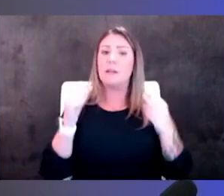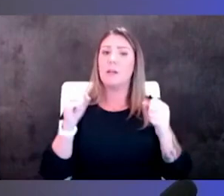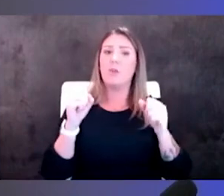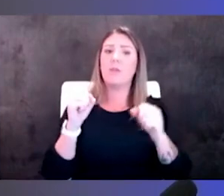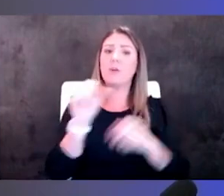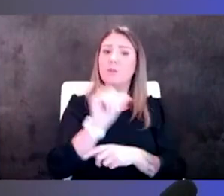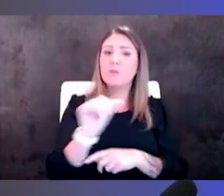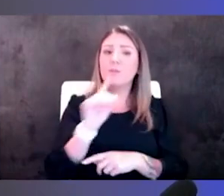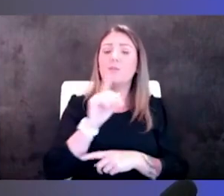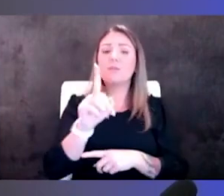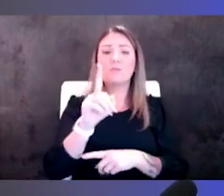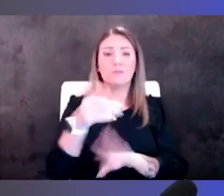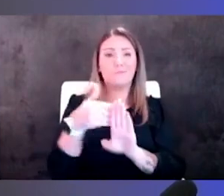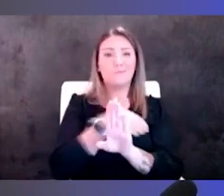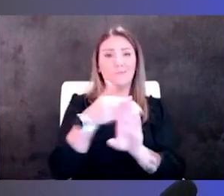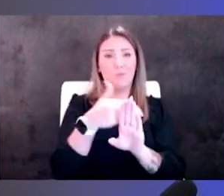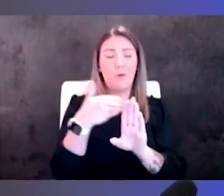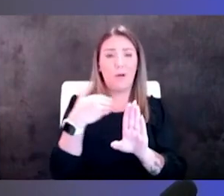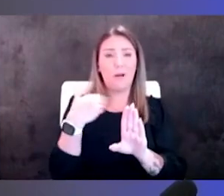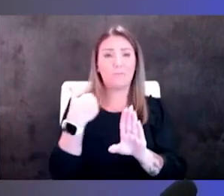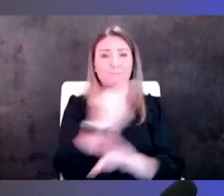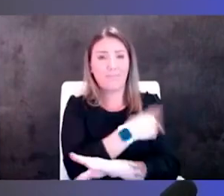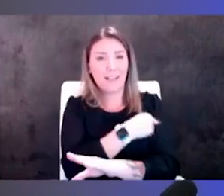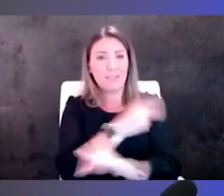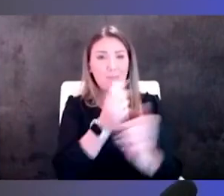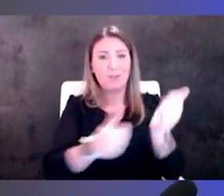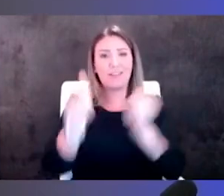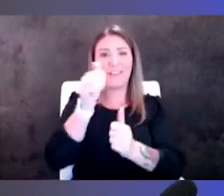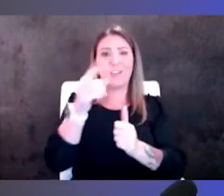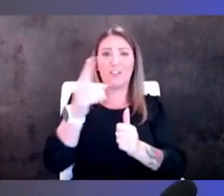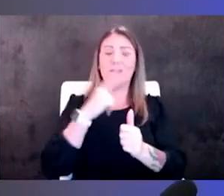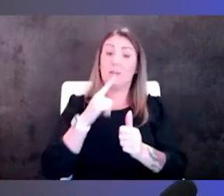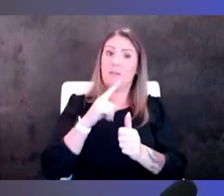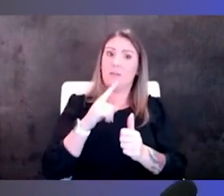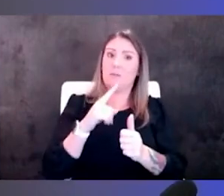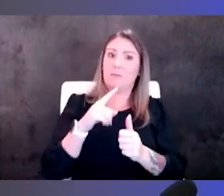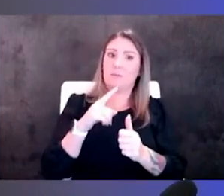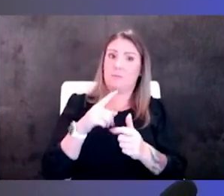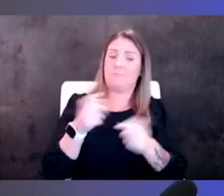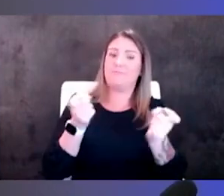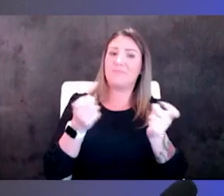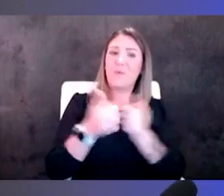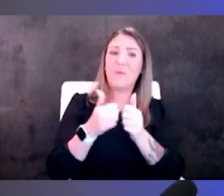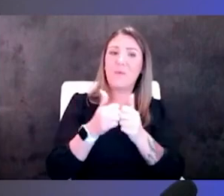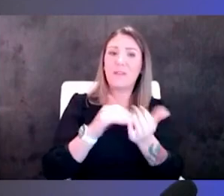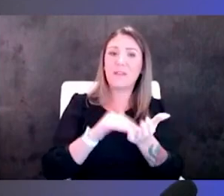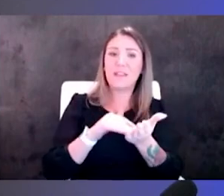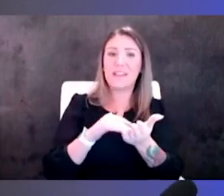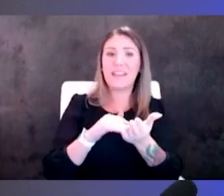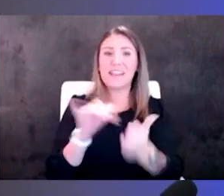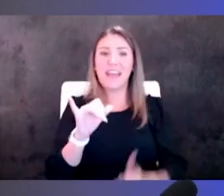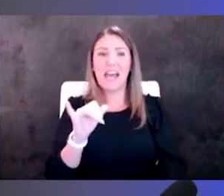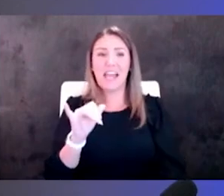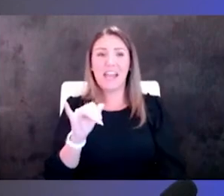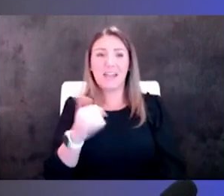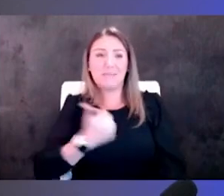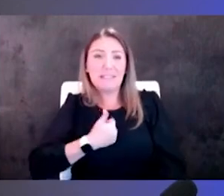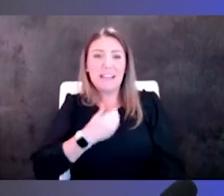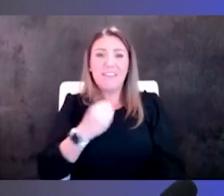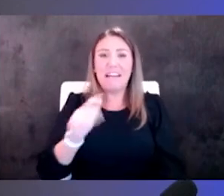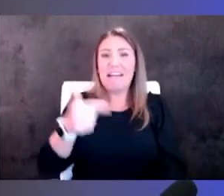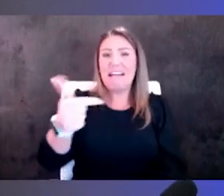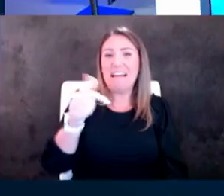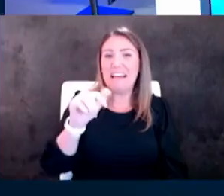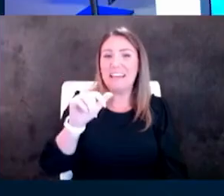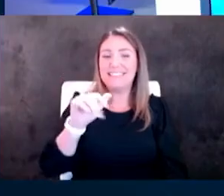hospital administrator which means she had to put up with physicians like dr kincannon and myself and kdhe and